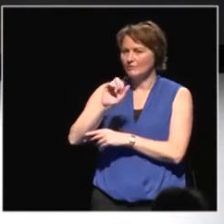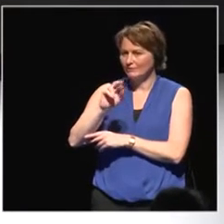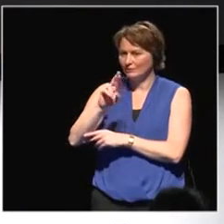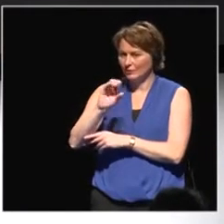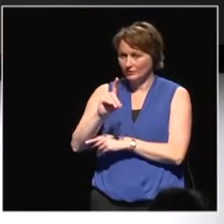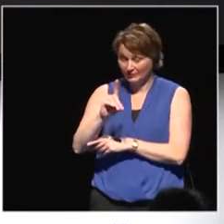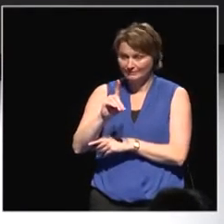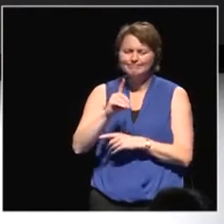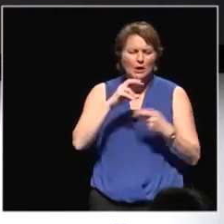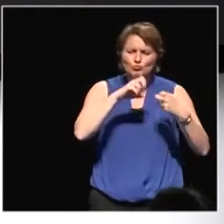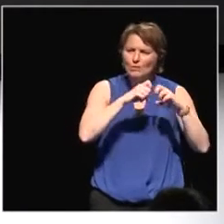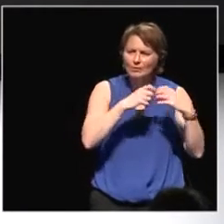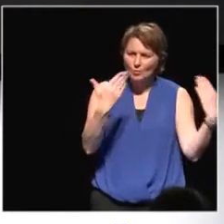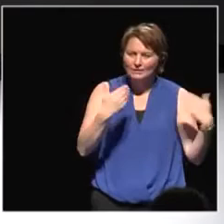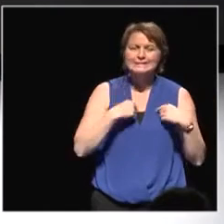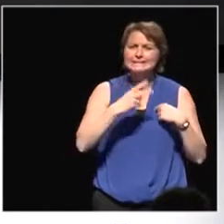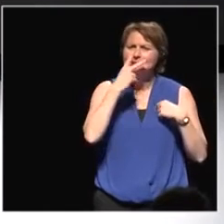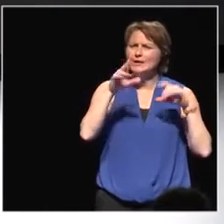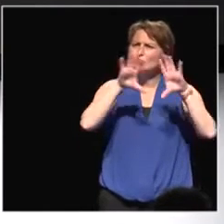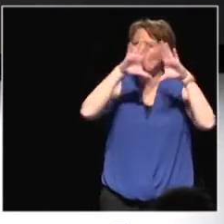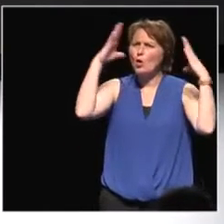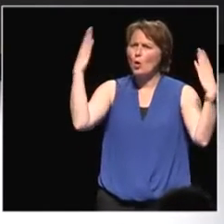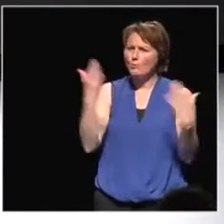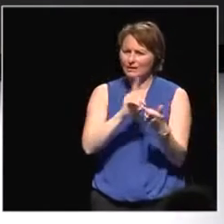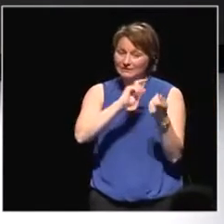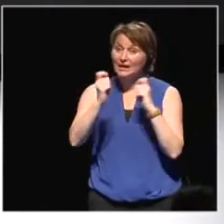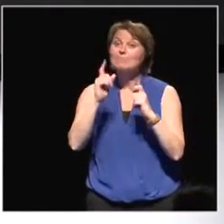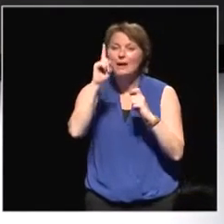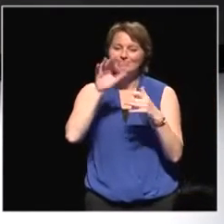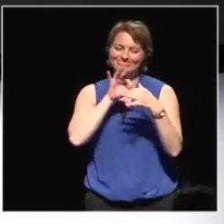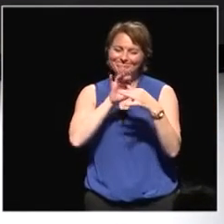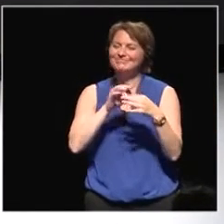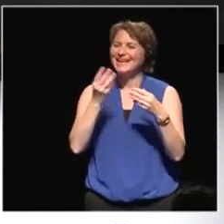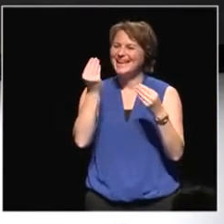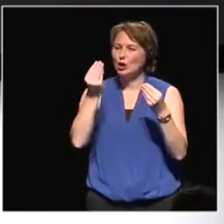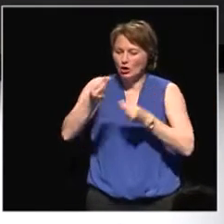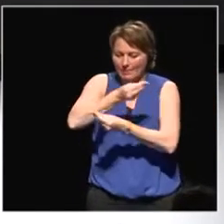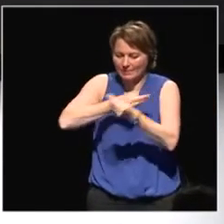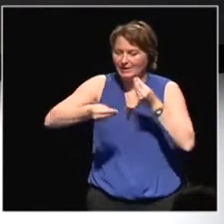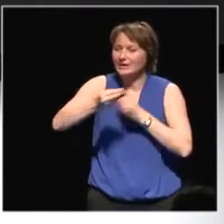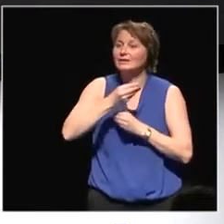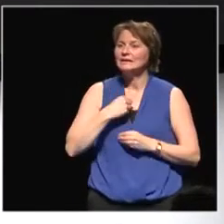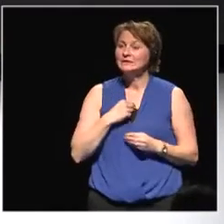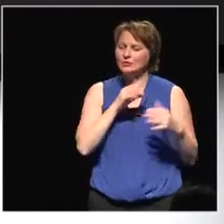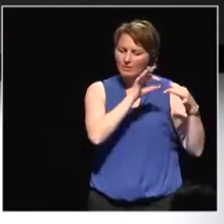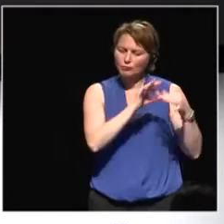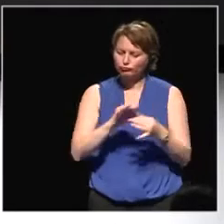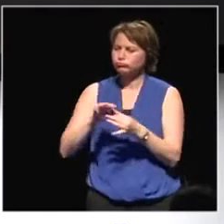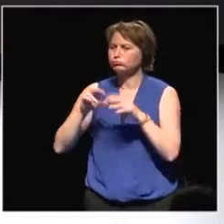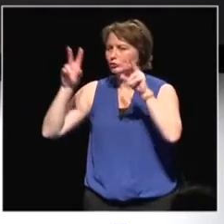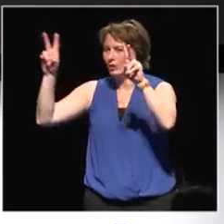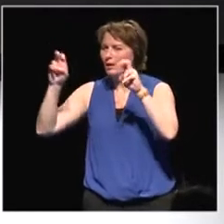He looked at globalization, but from a very economic globalization, but you can do that mapping to the issue that we are talking about here,